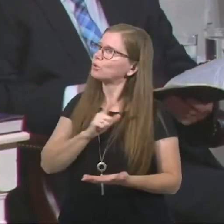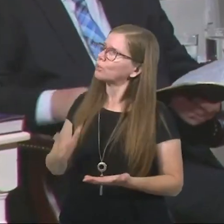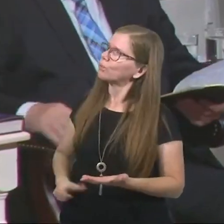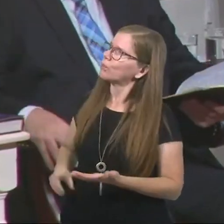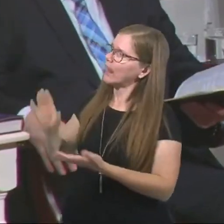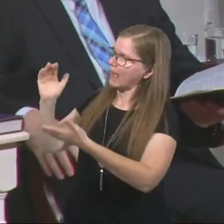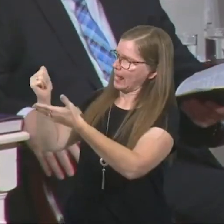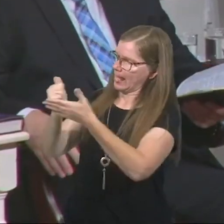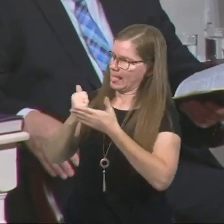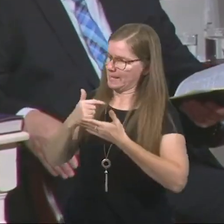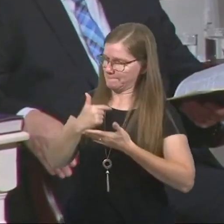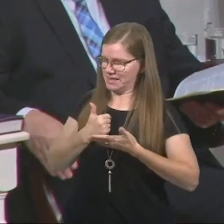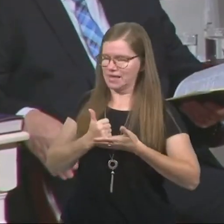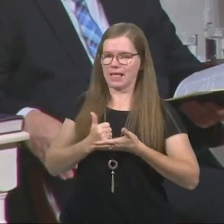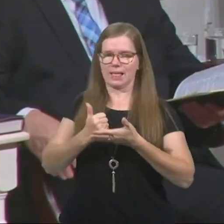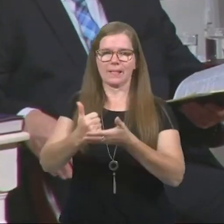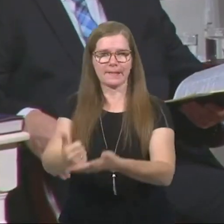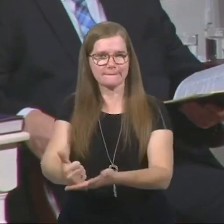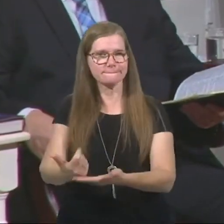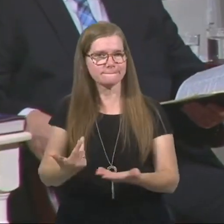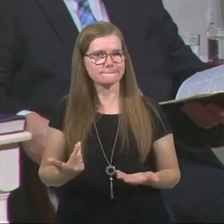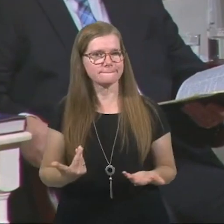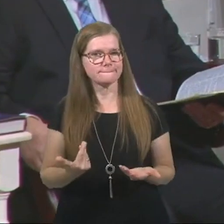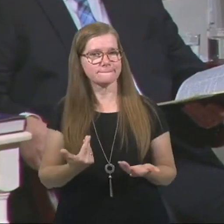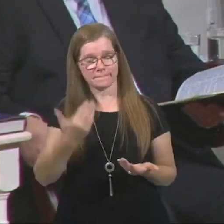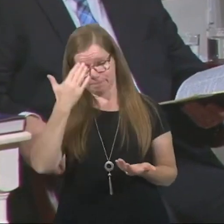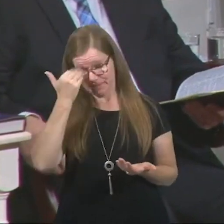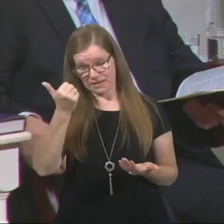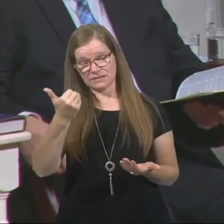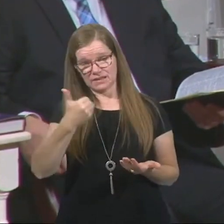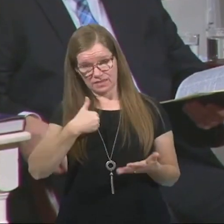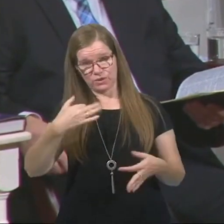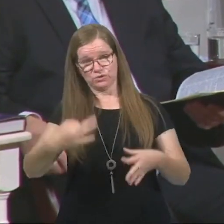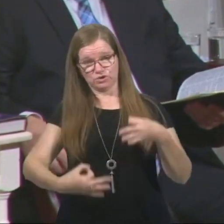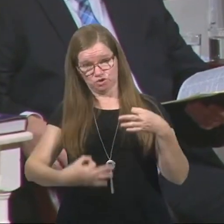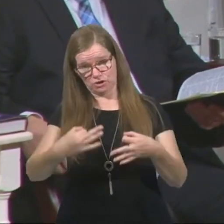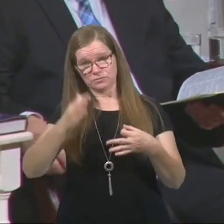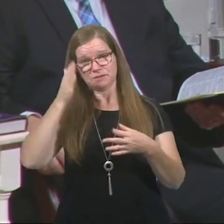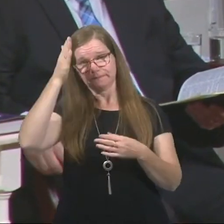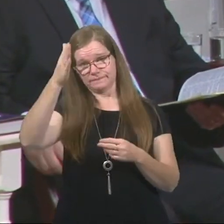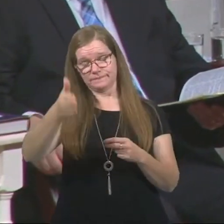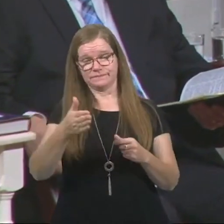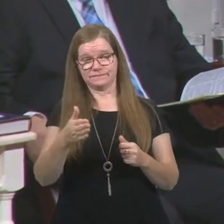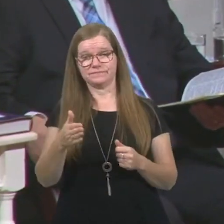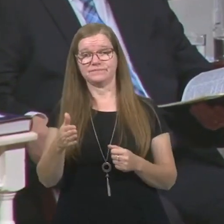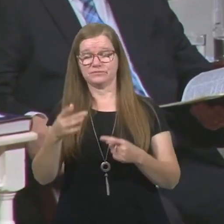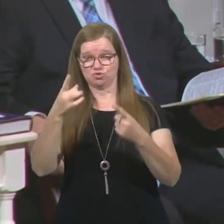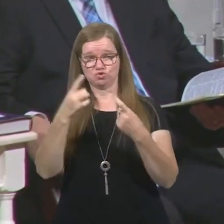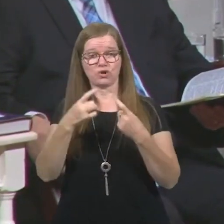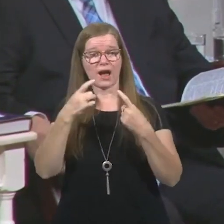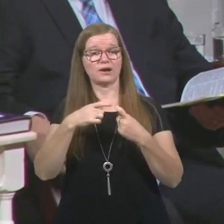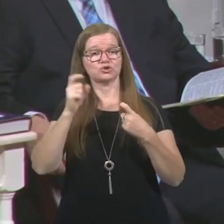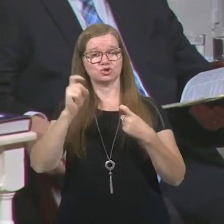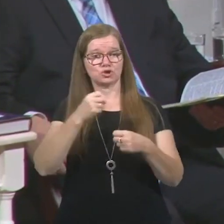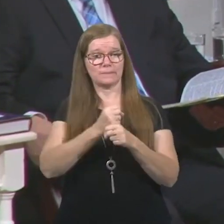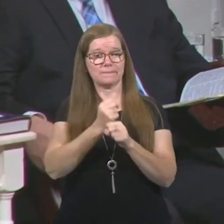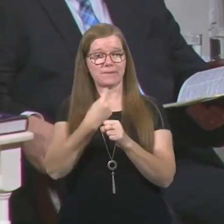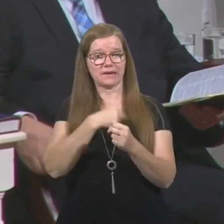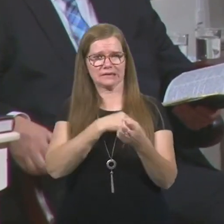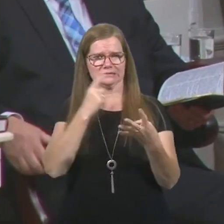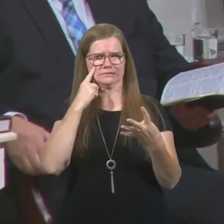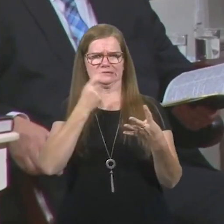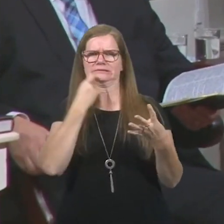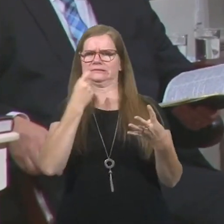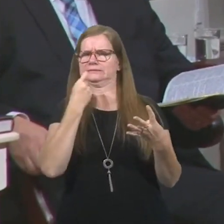trial to help me help somebody else? Because there is a judgment to come. Trials should cause us to think about sin